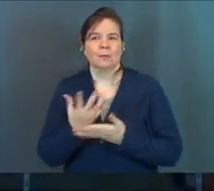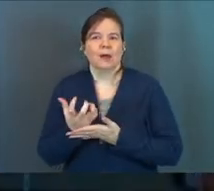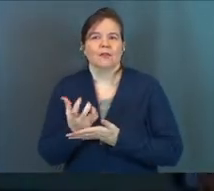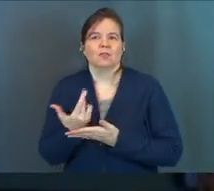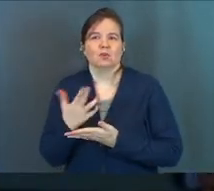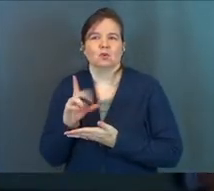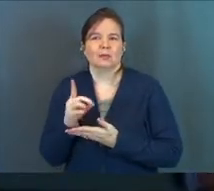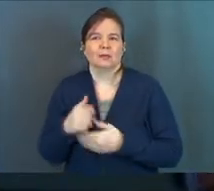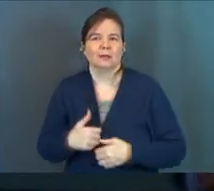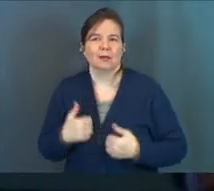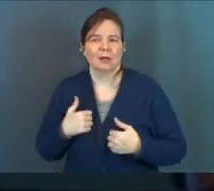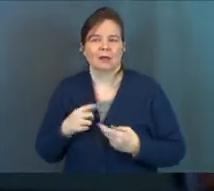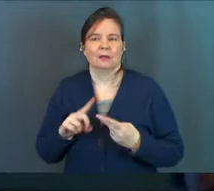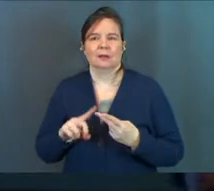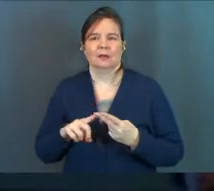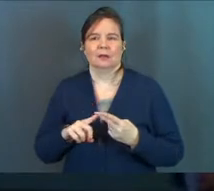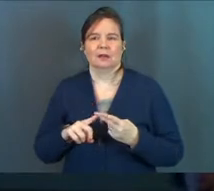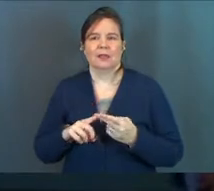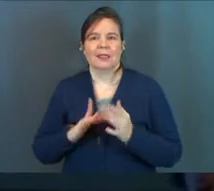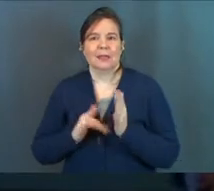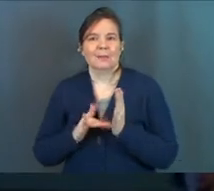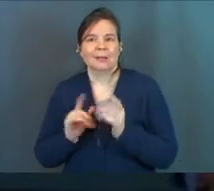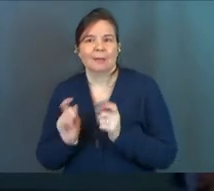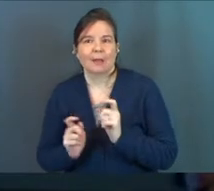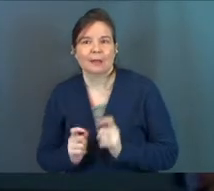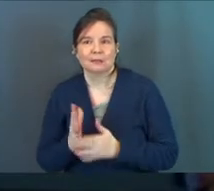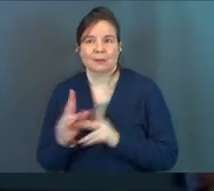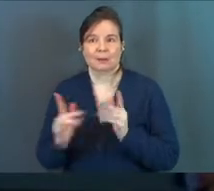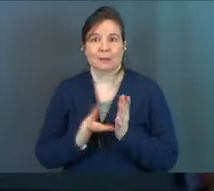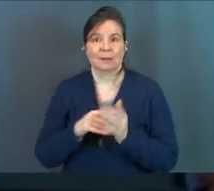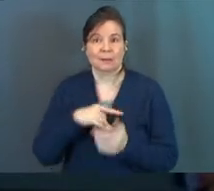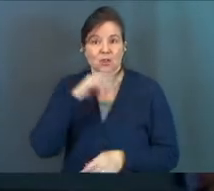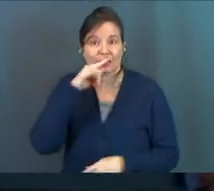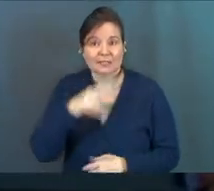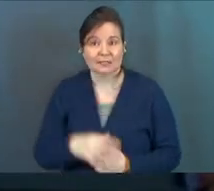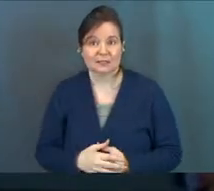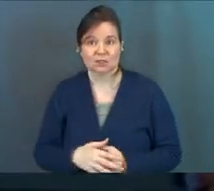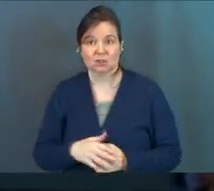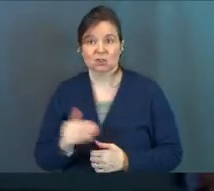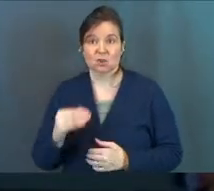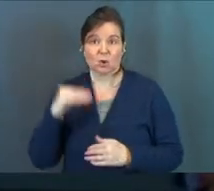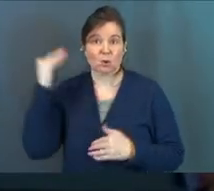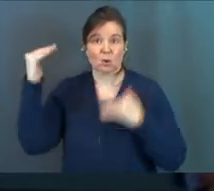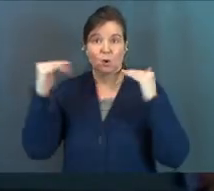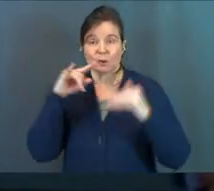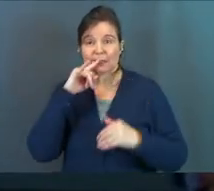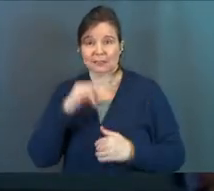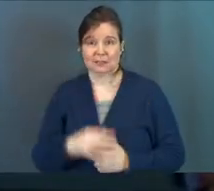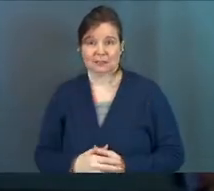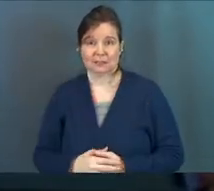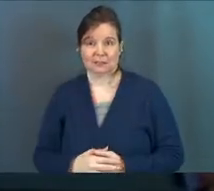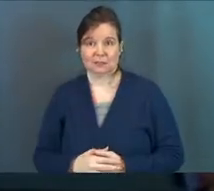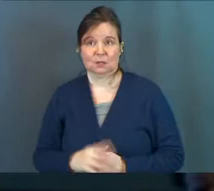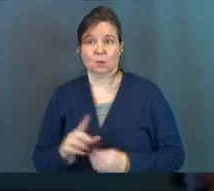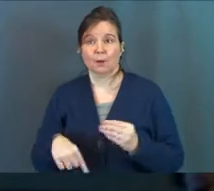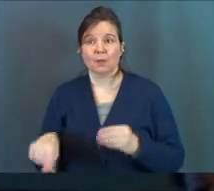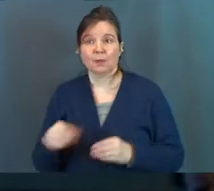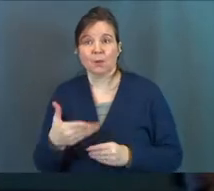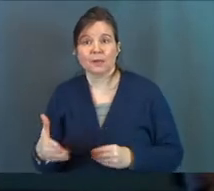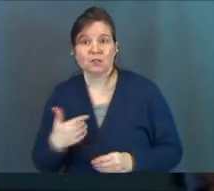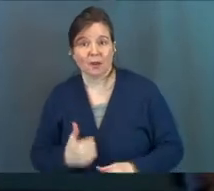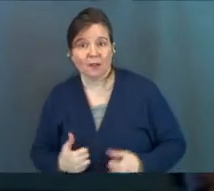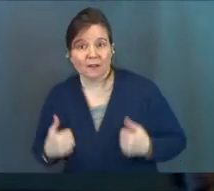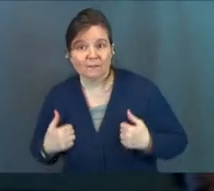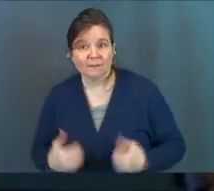life? What about the manipulation? Some of you are manipulating your kids, your grown kids. What about those